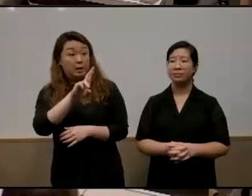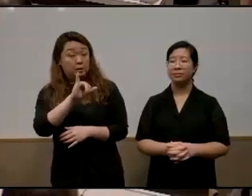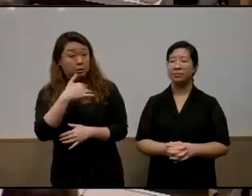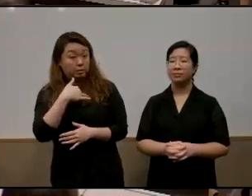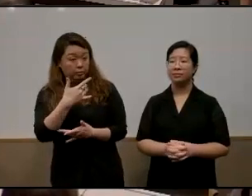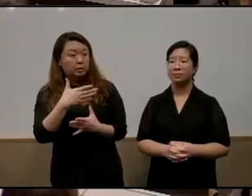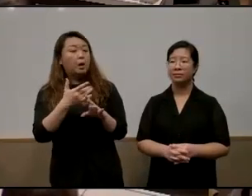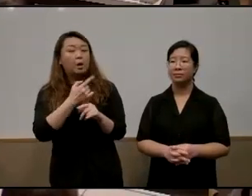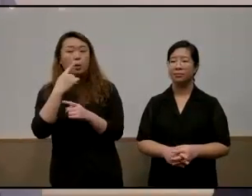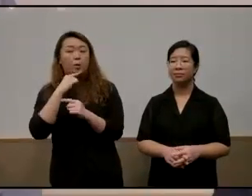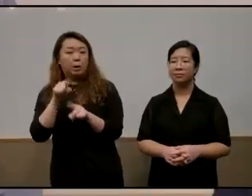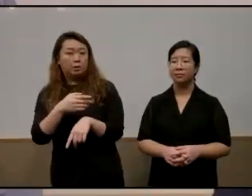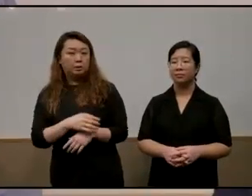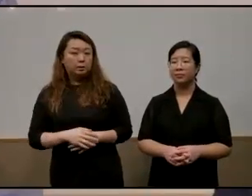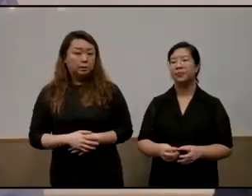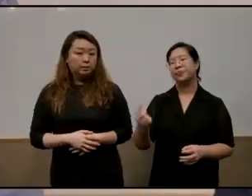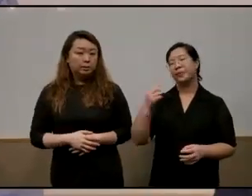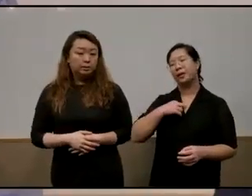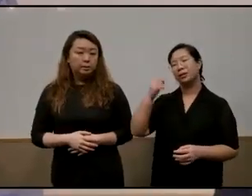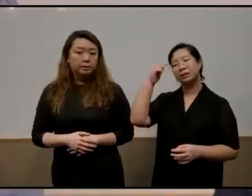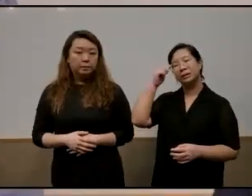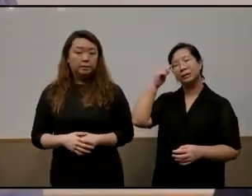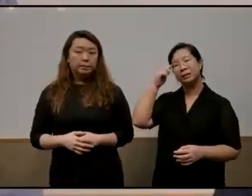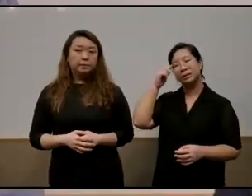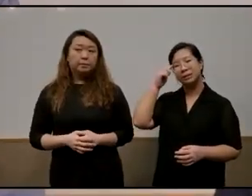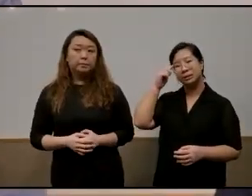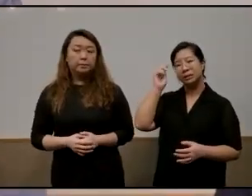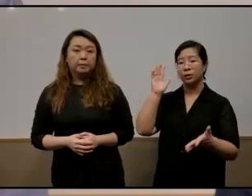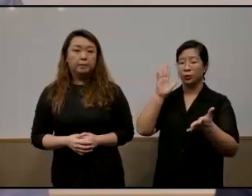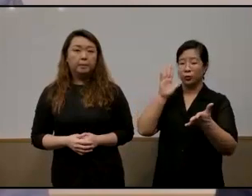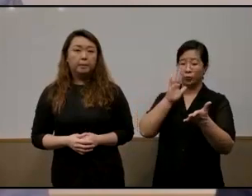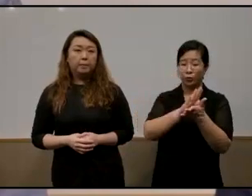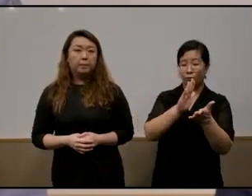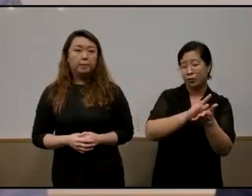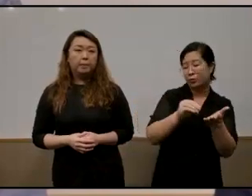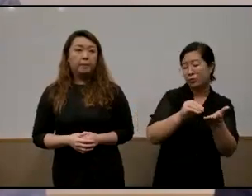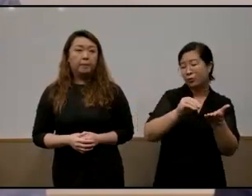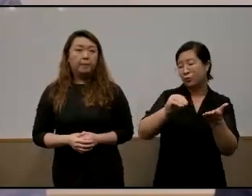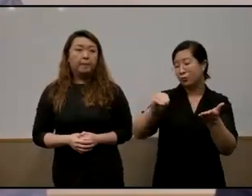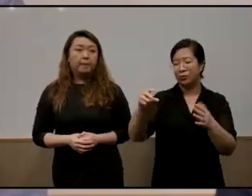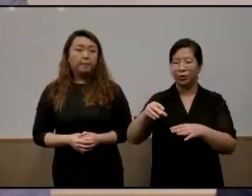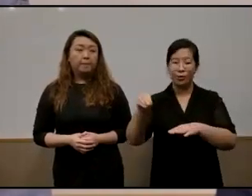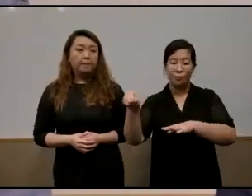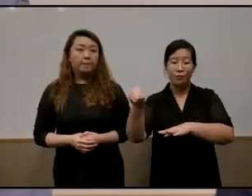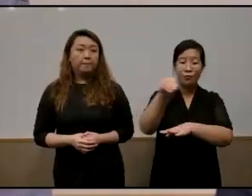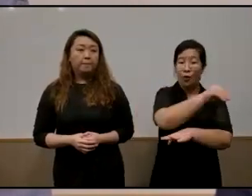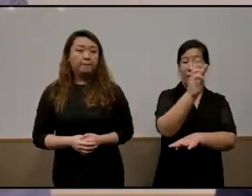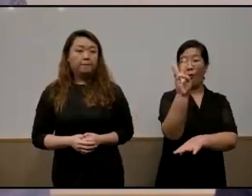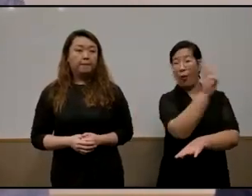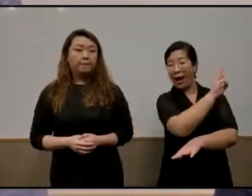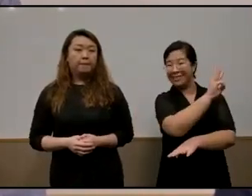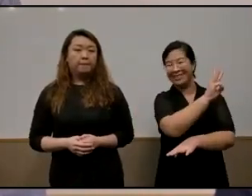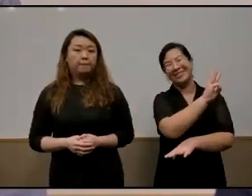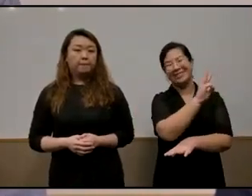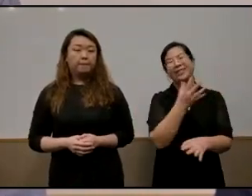that i would like answered too i think that uh spreading out the schools to the far further reaches of our civilized quality